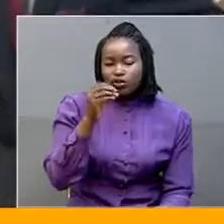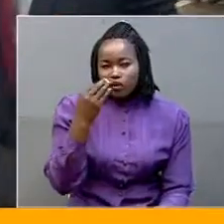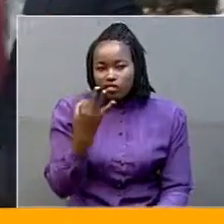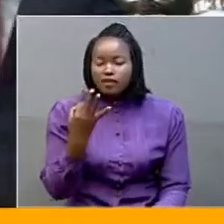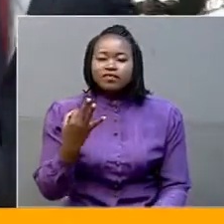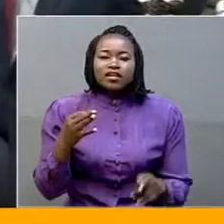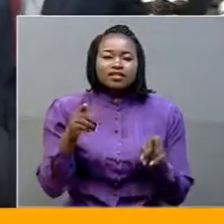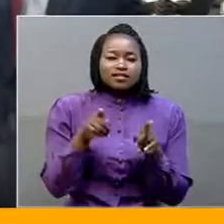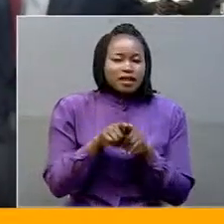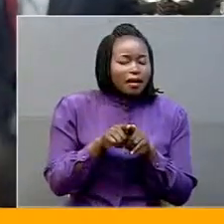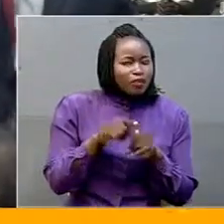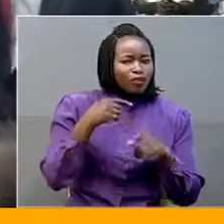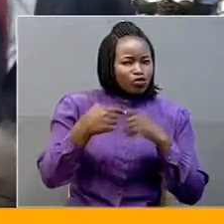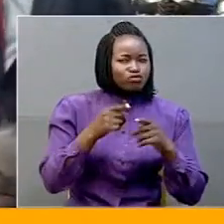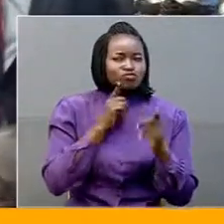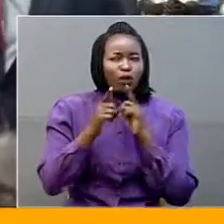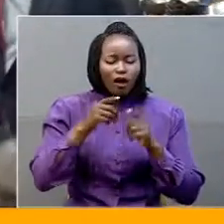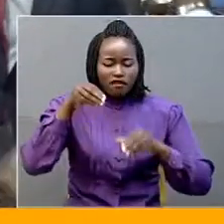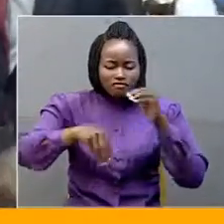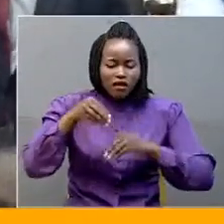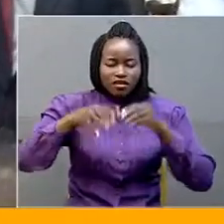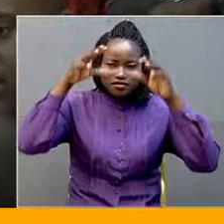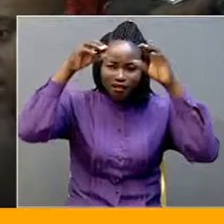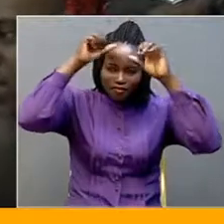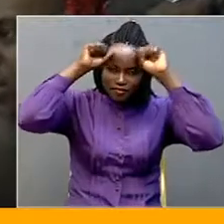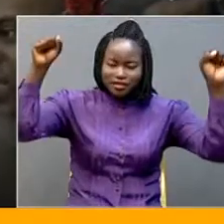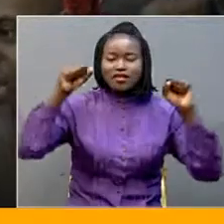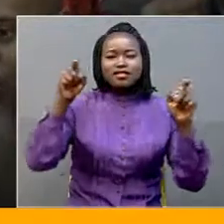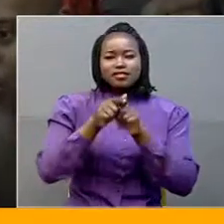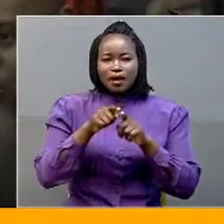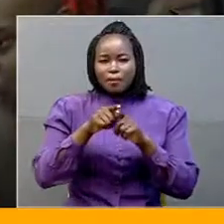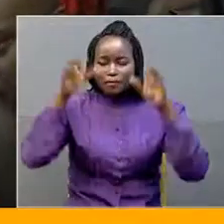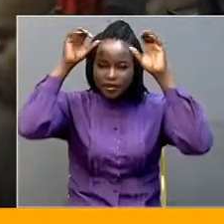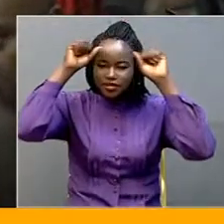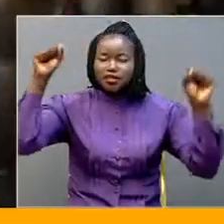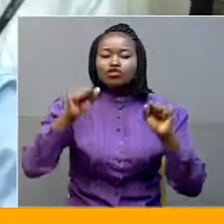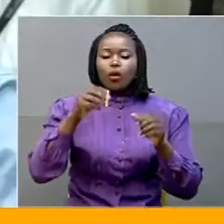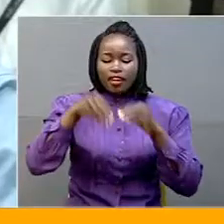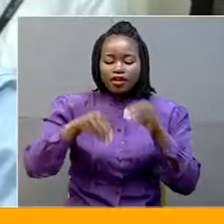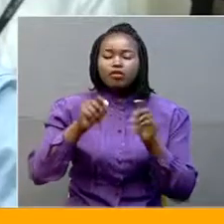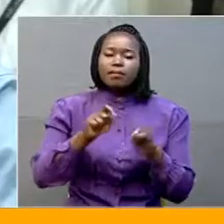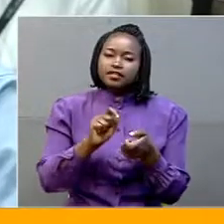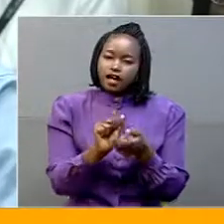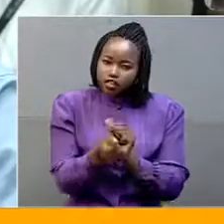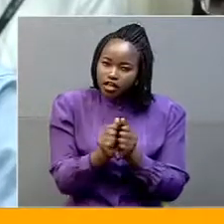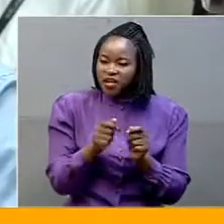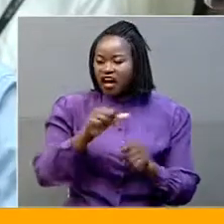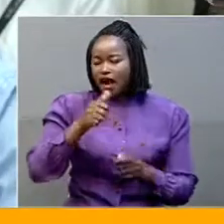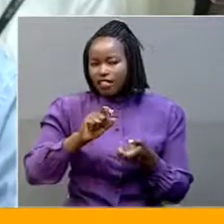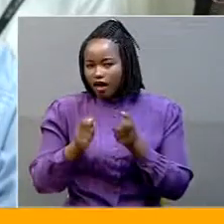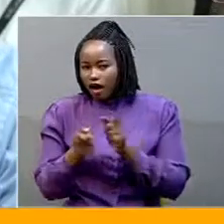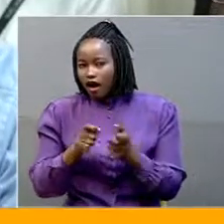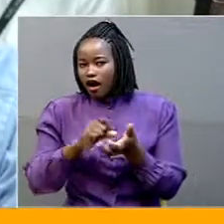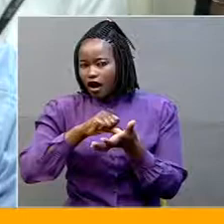6, that talks about the election of the president and challenging of the presidential election, respectively. The other amendments include Article